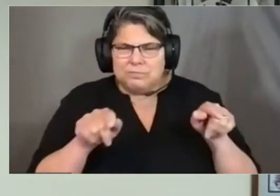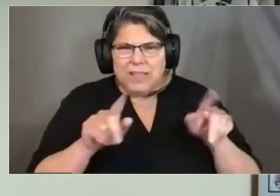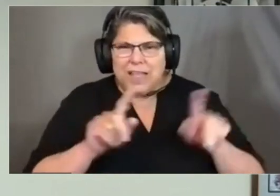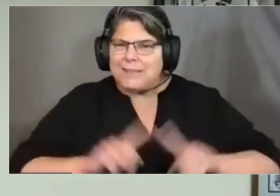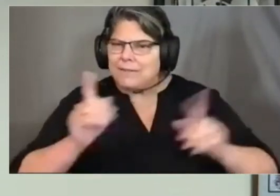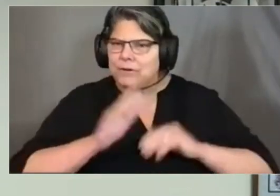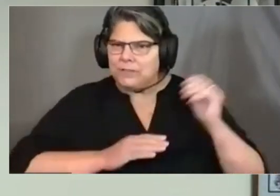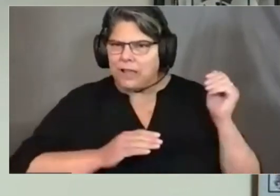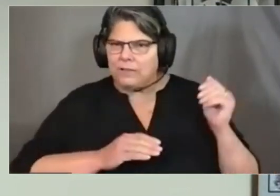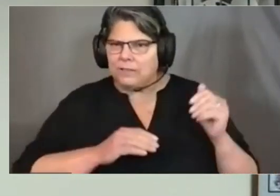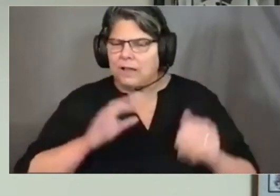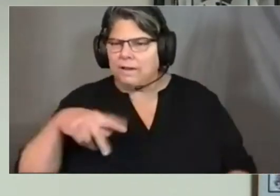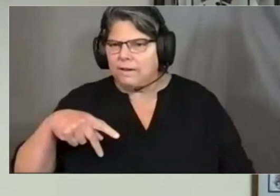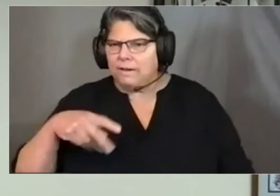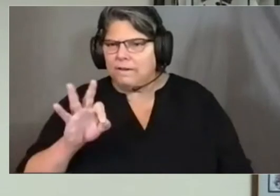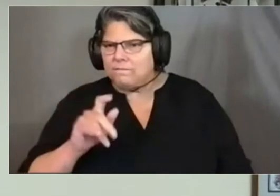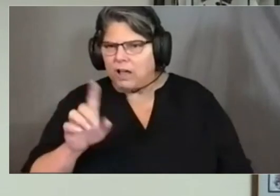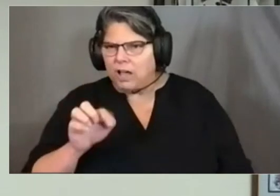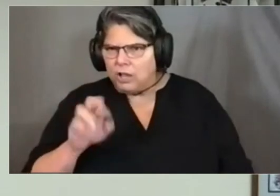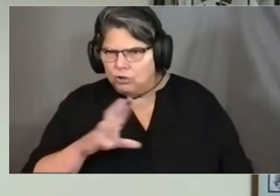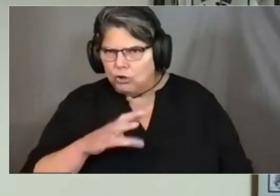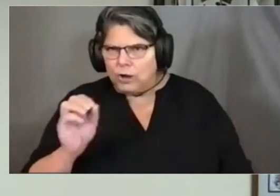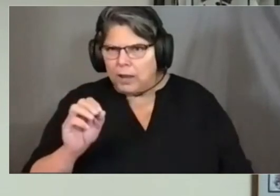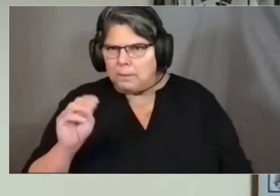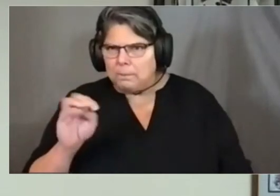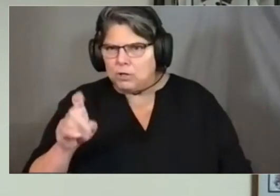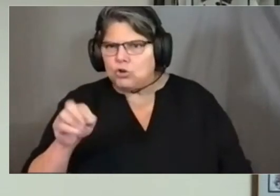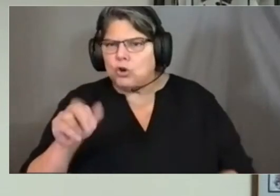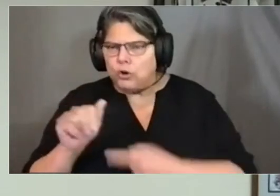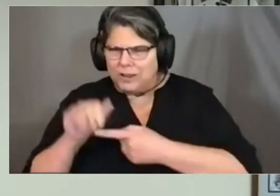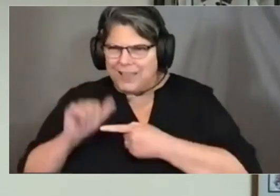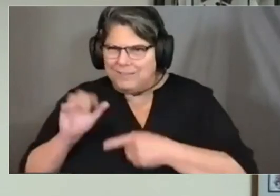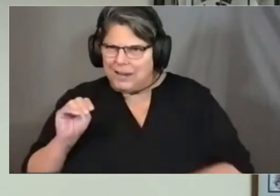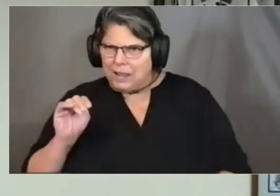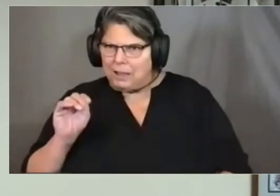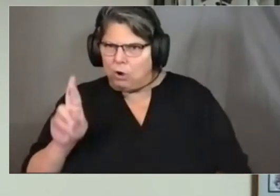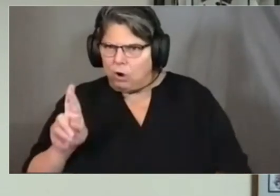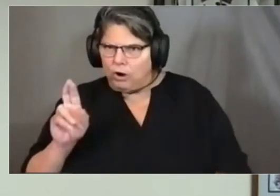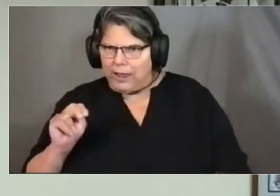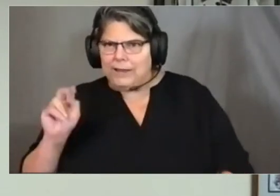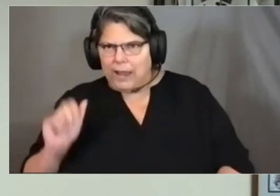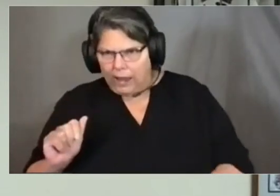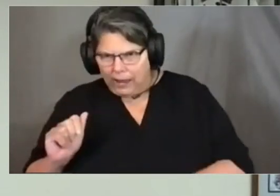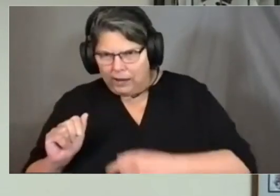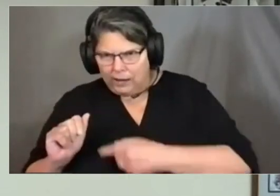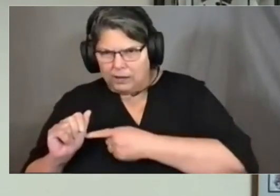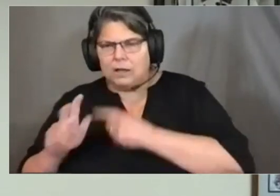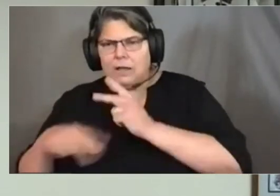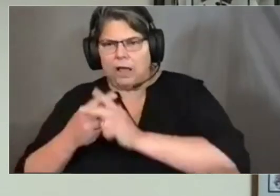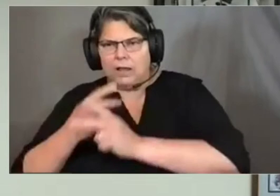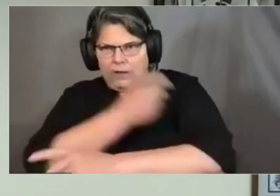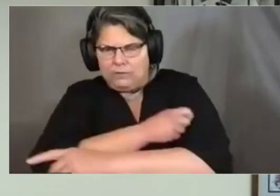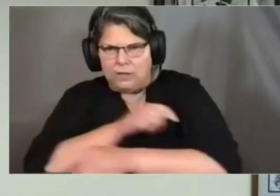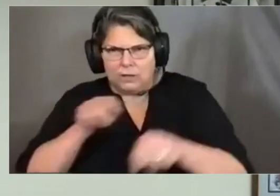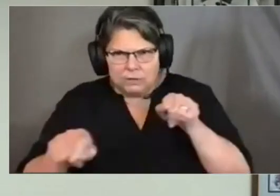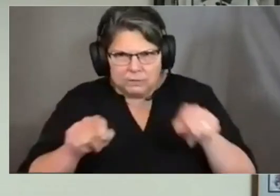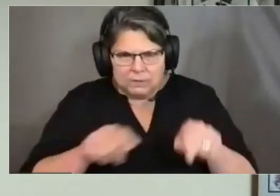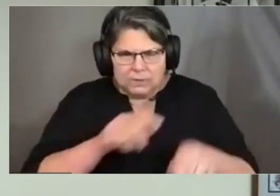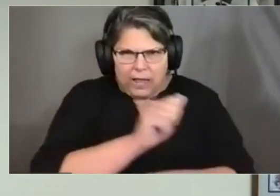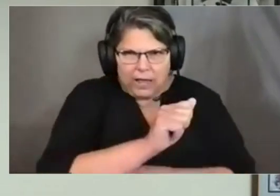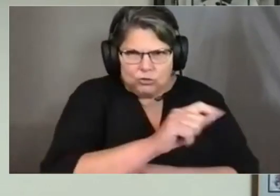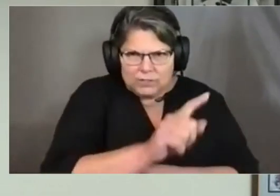mRNA vaccines, Pfizer and Moderna. These problems occur at a background rate without vaccines.